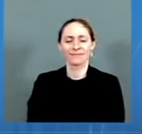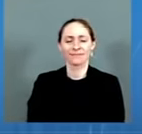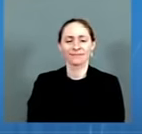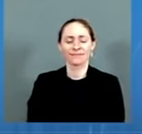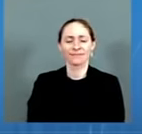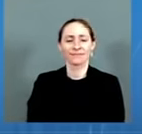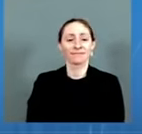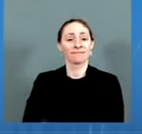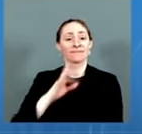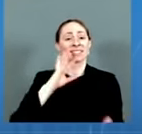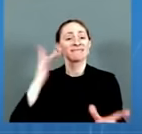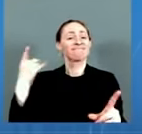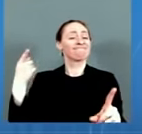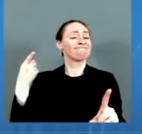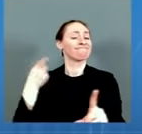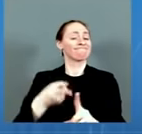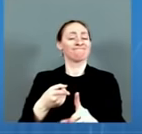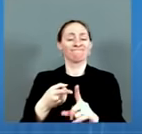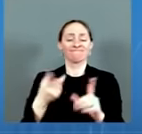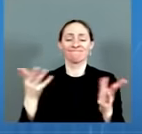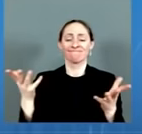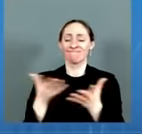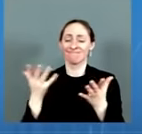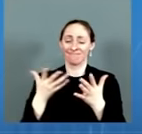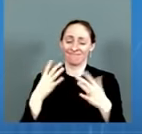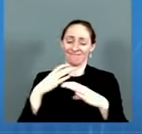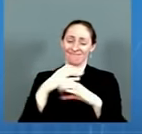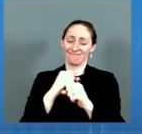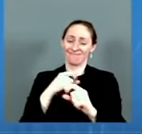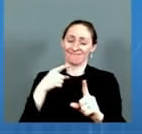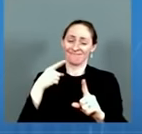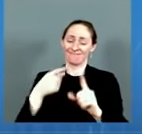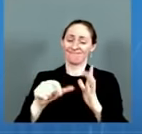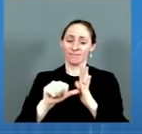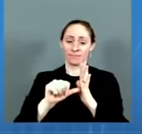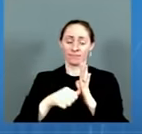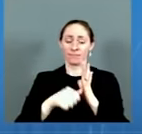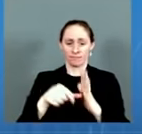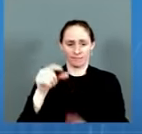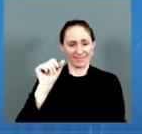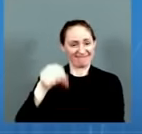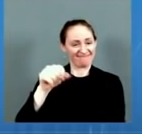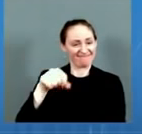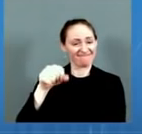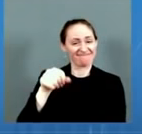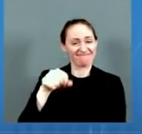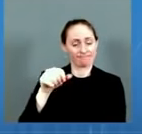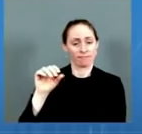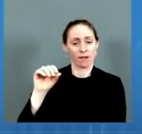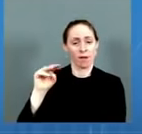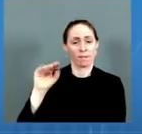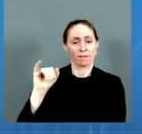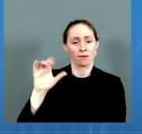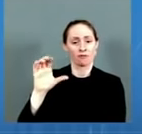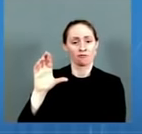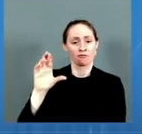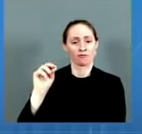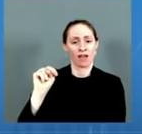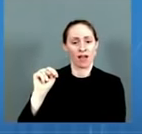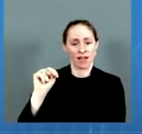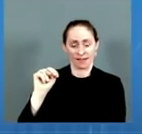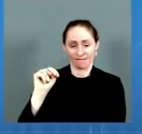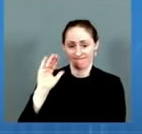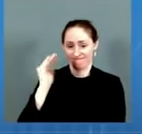compromises the effects of a two-dose mRNA vaccine-induced antibodies and reduces the